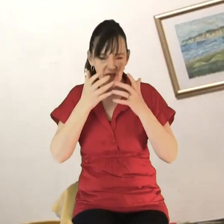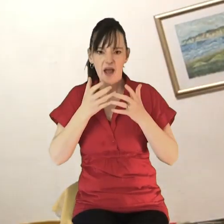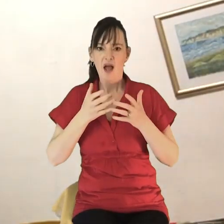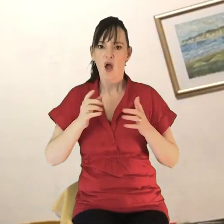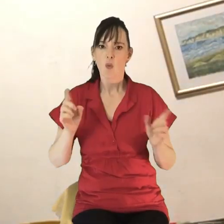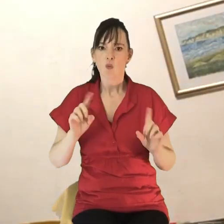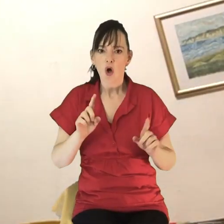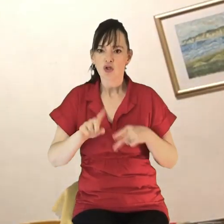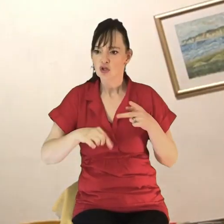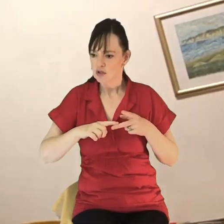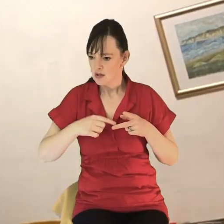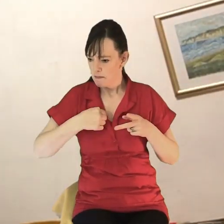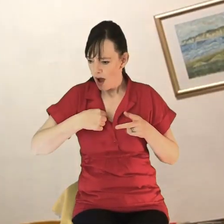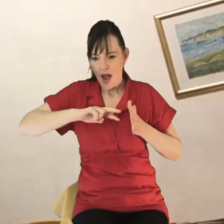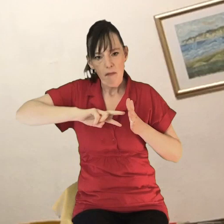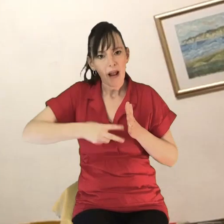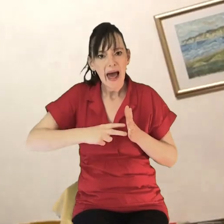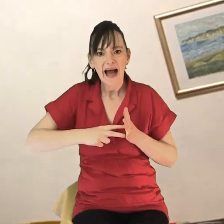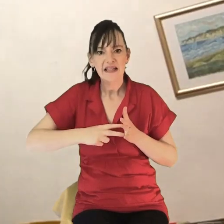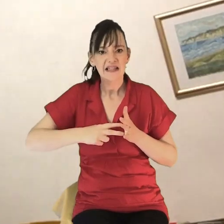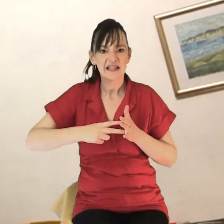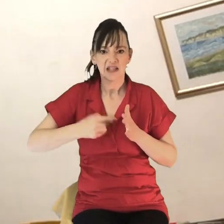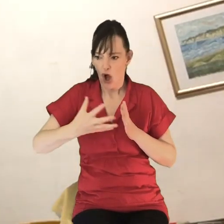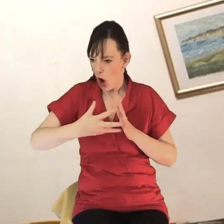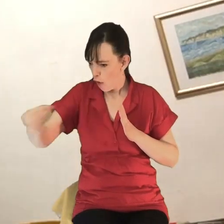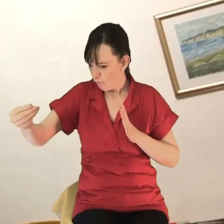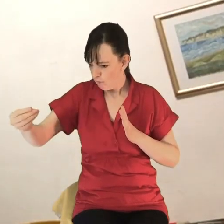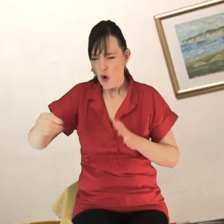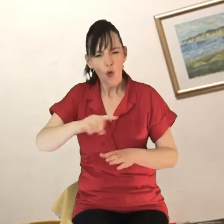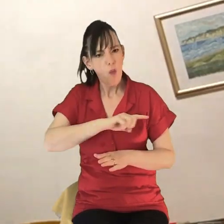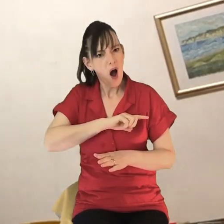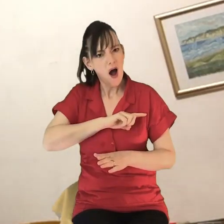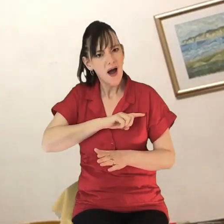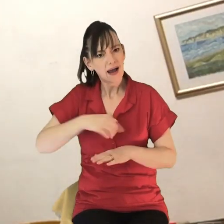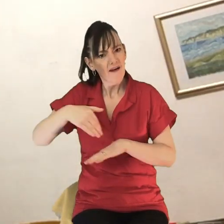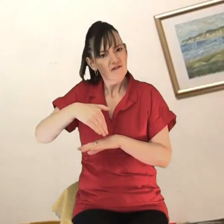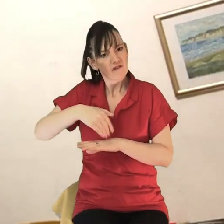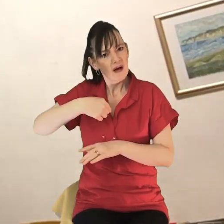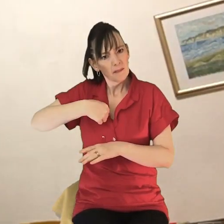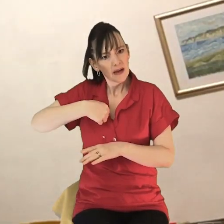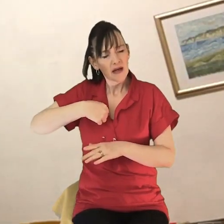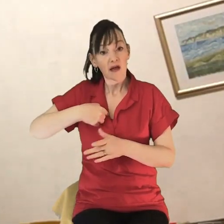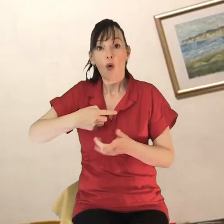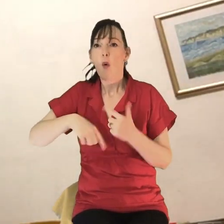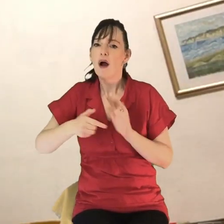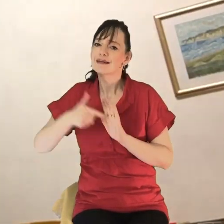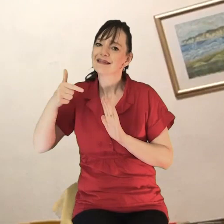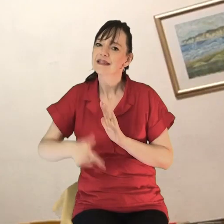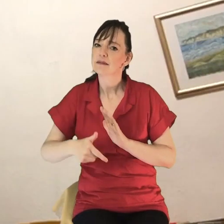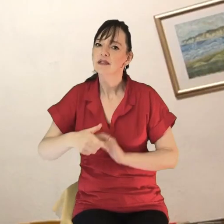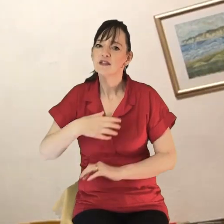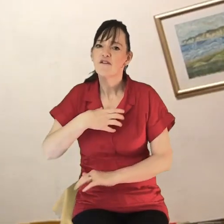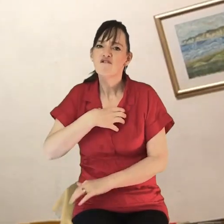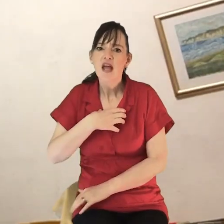What kind of things in our plans do we feel most thwarted in and why does that matter so much? You know, our deepest fears and